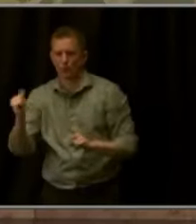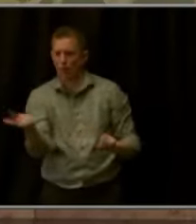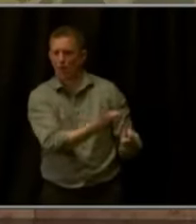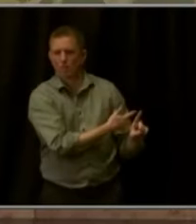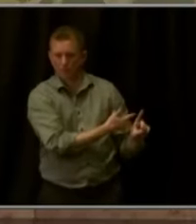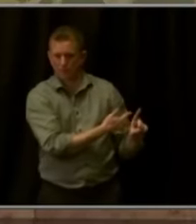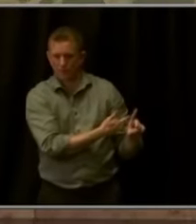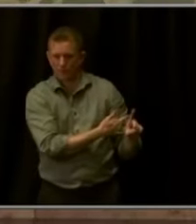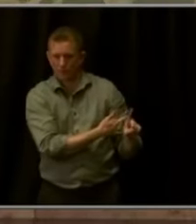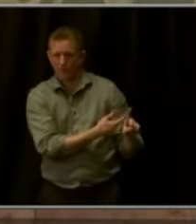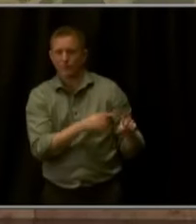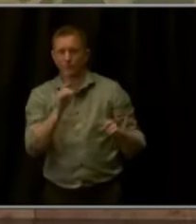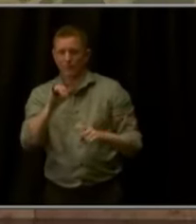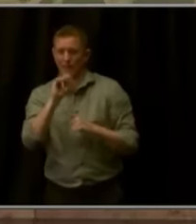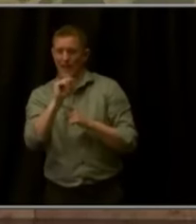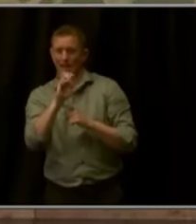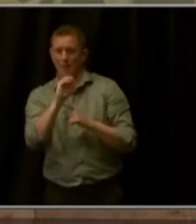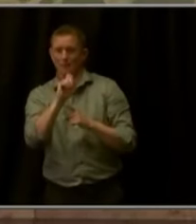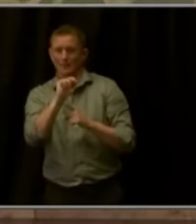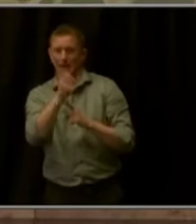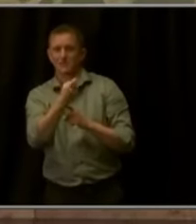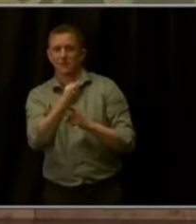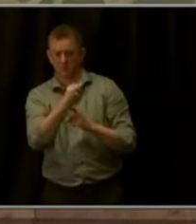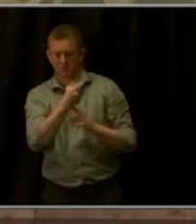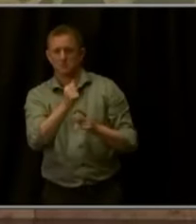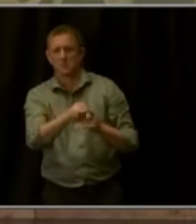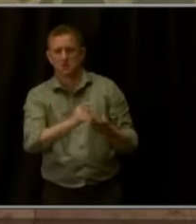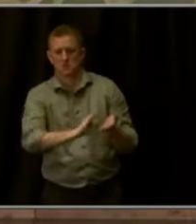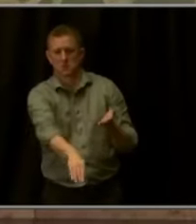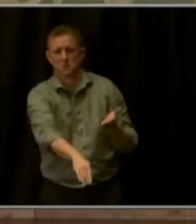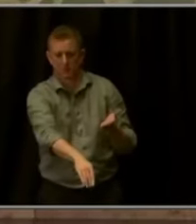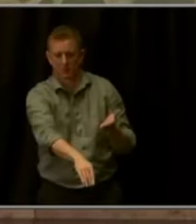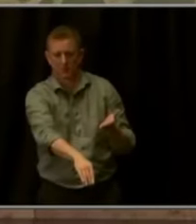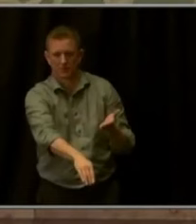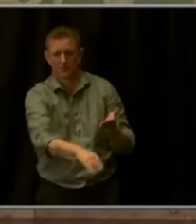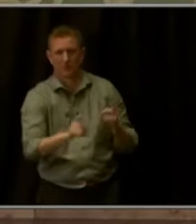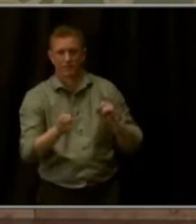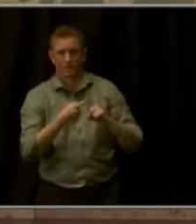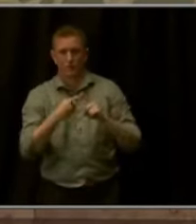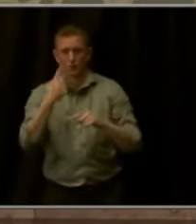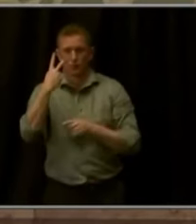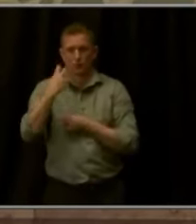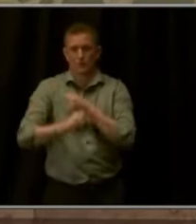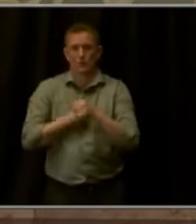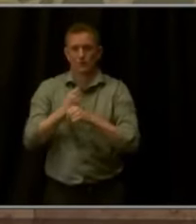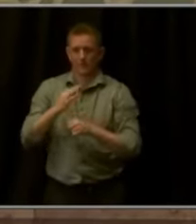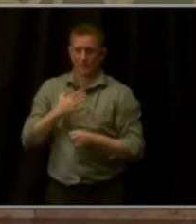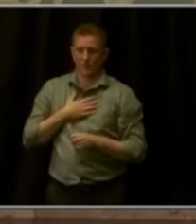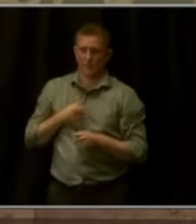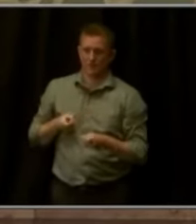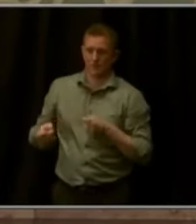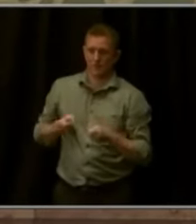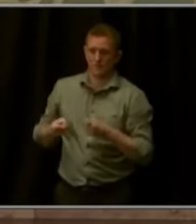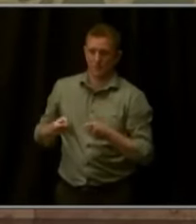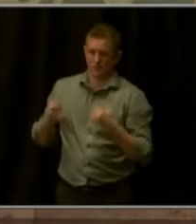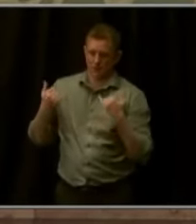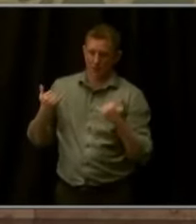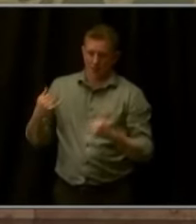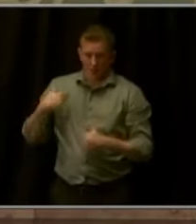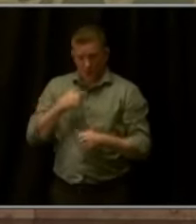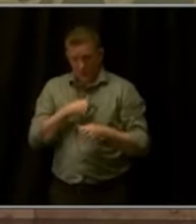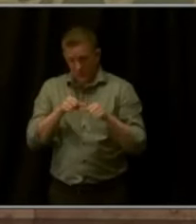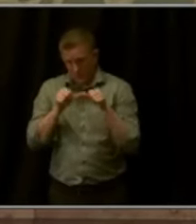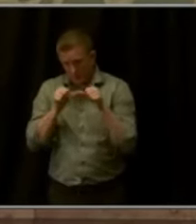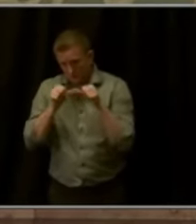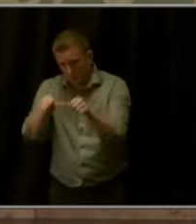the first two years of my administration. But since we've now, thanks to the voters, permanently reduced the income tax rate, that